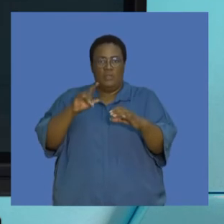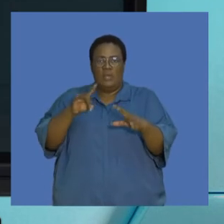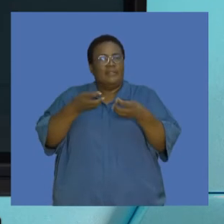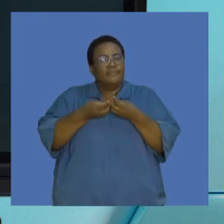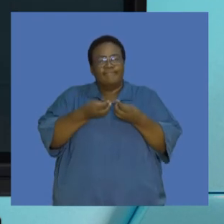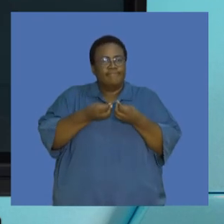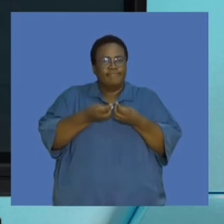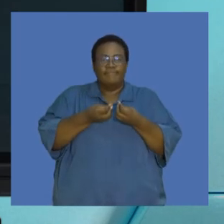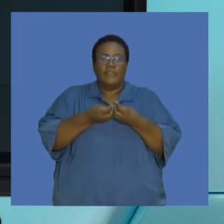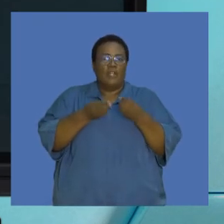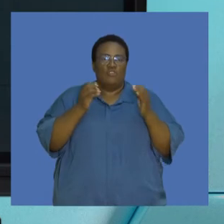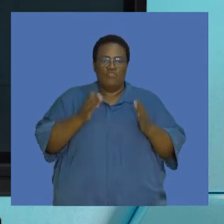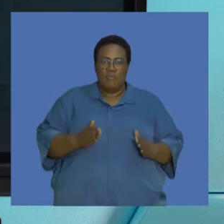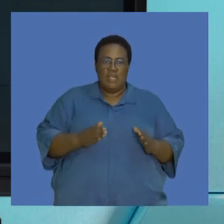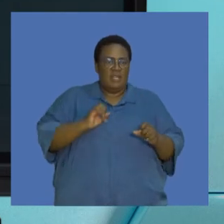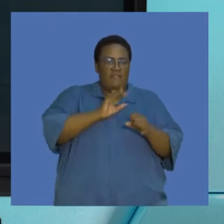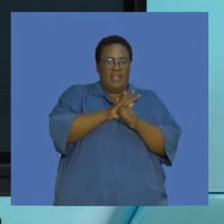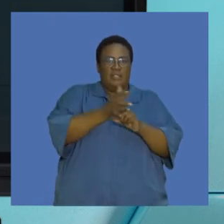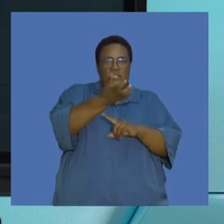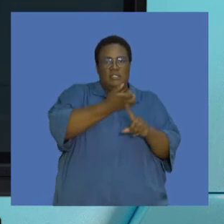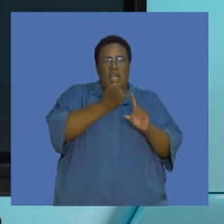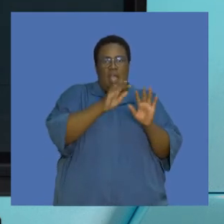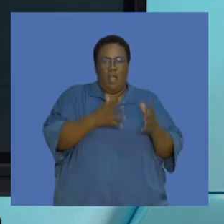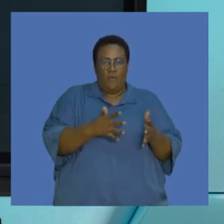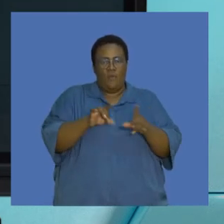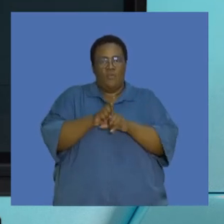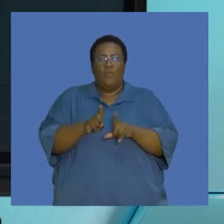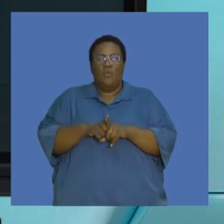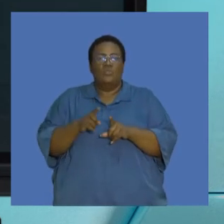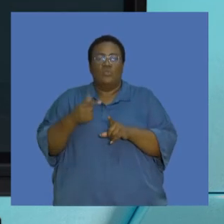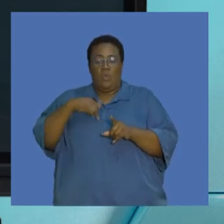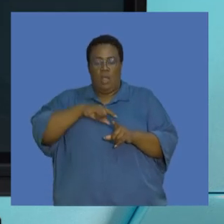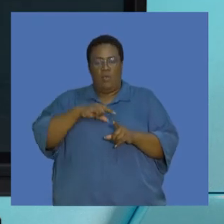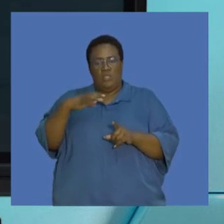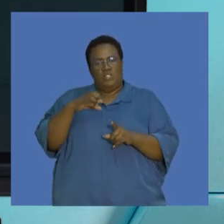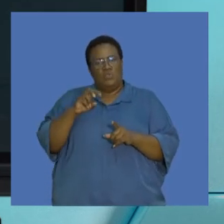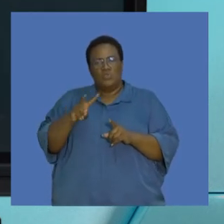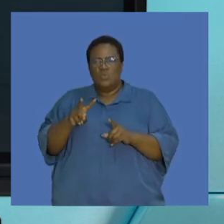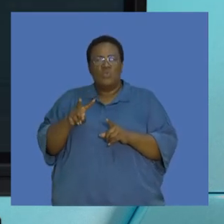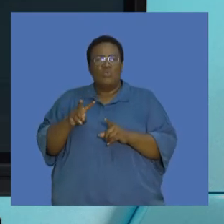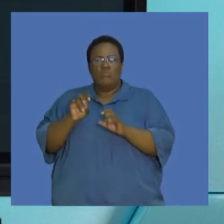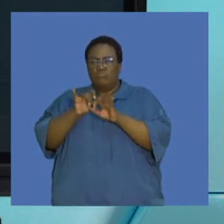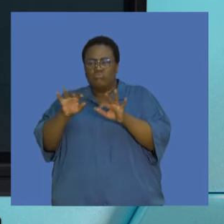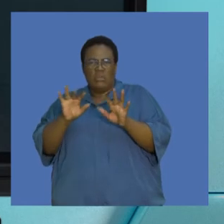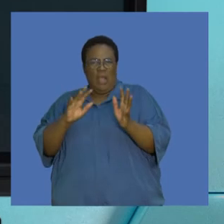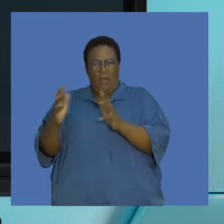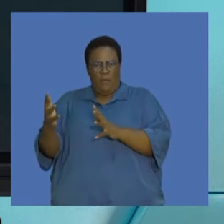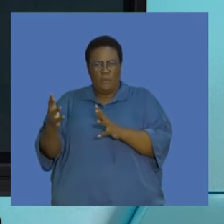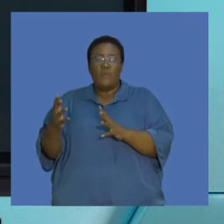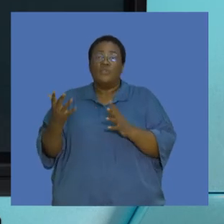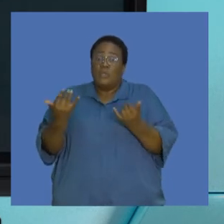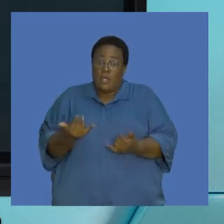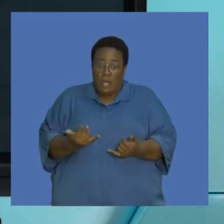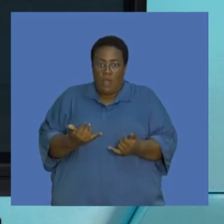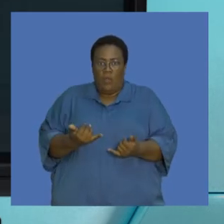like the human impact on the environment as well as our carbon footprint. So we looked at what our carbon footprint is. Let's look at how we can